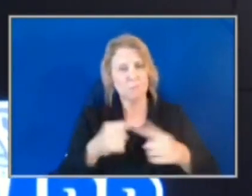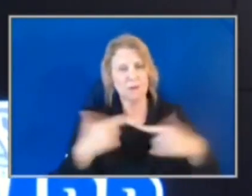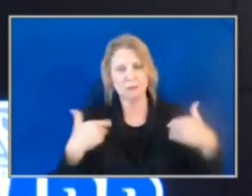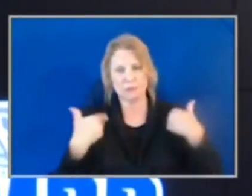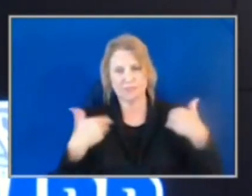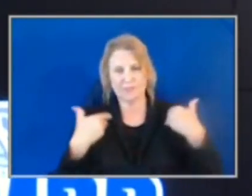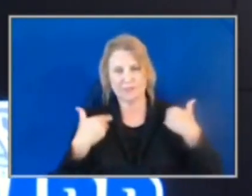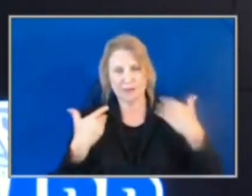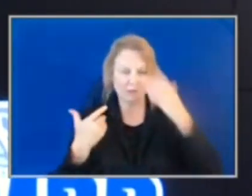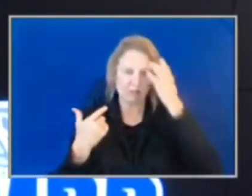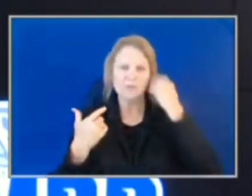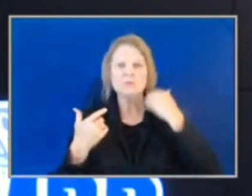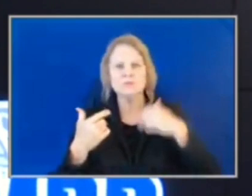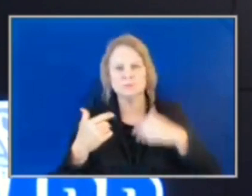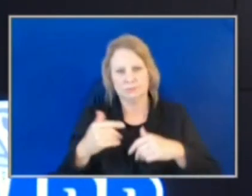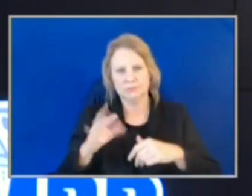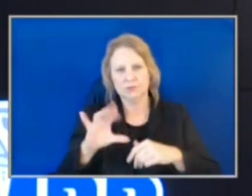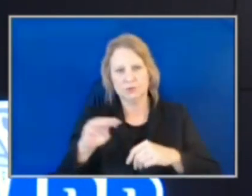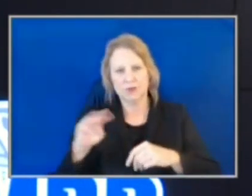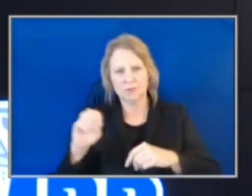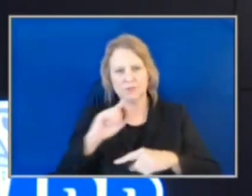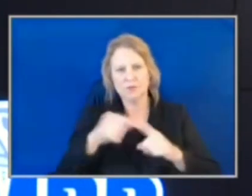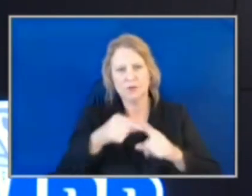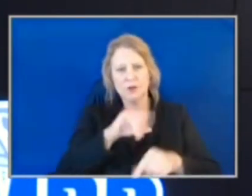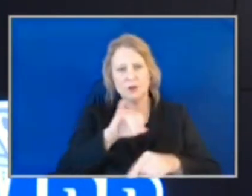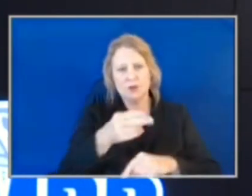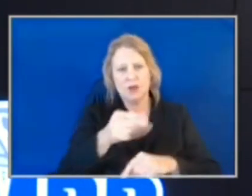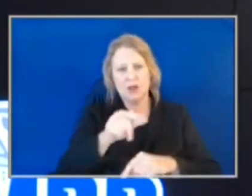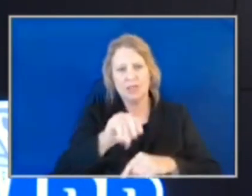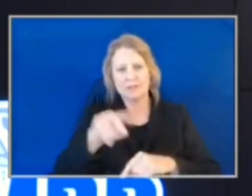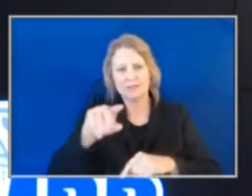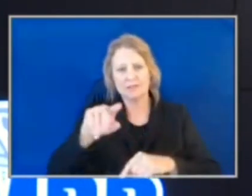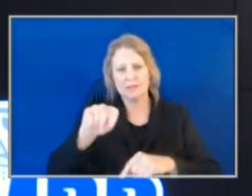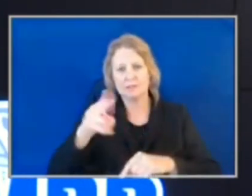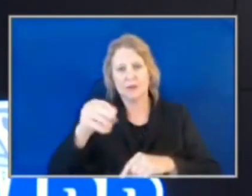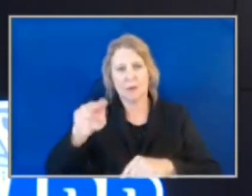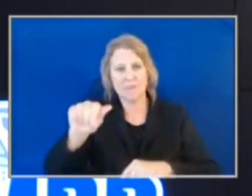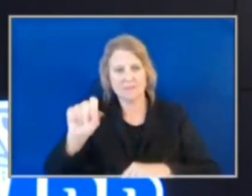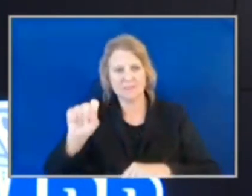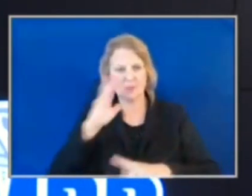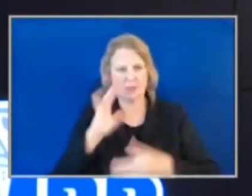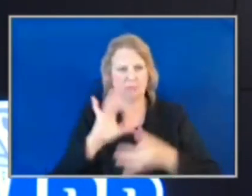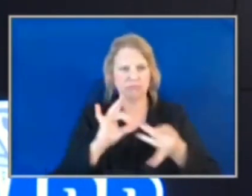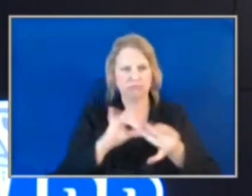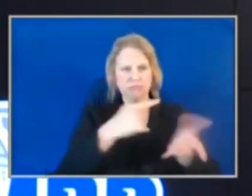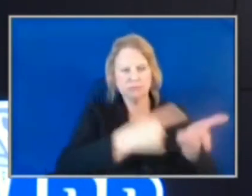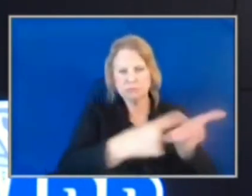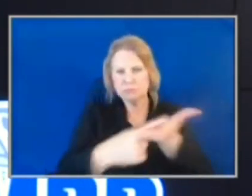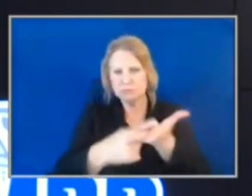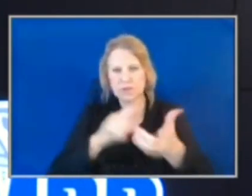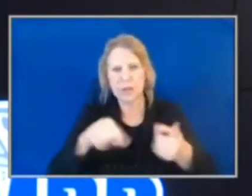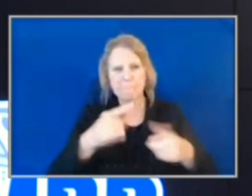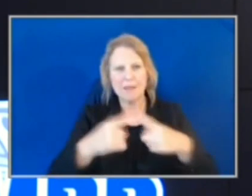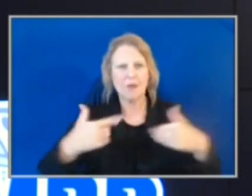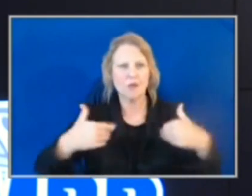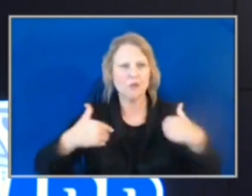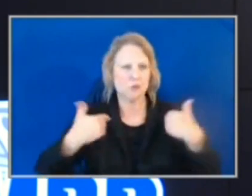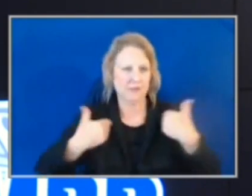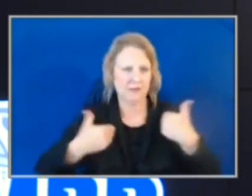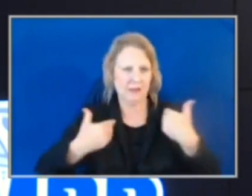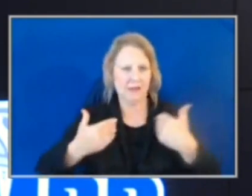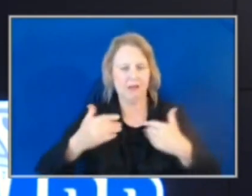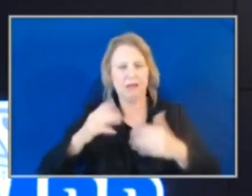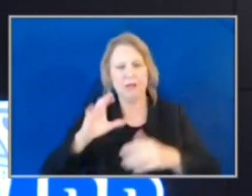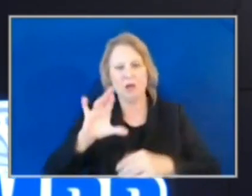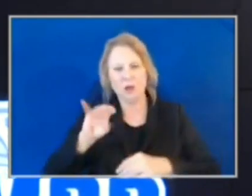Jonathan Thomas, T-H-O-M-A-S, is going to come now to share more about juvenile crime and property